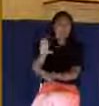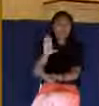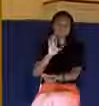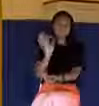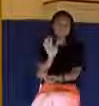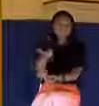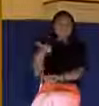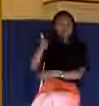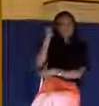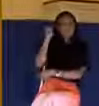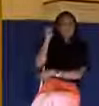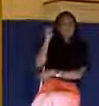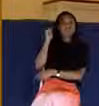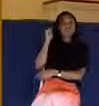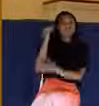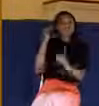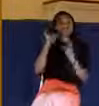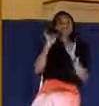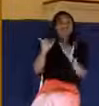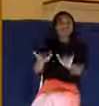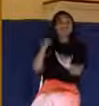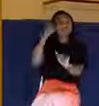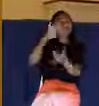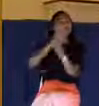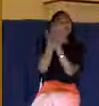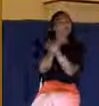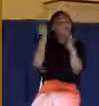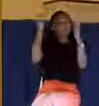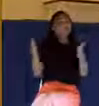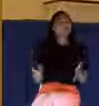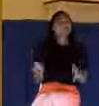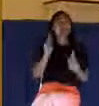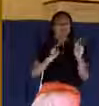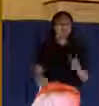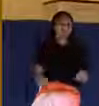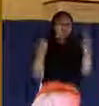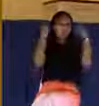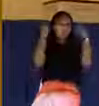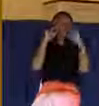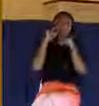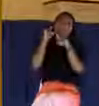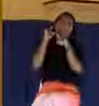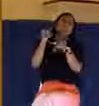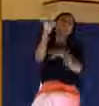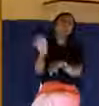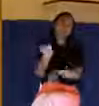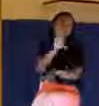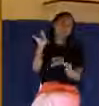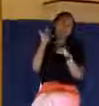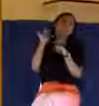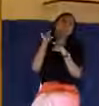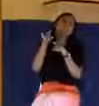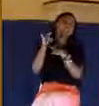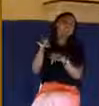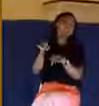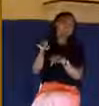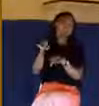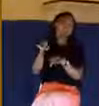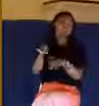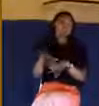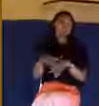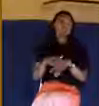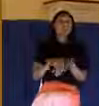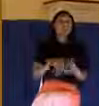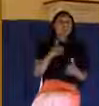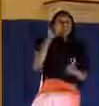people, they don't understand that today and they scoff at the cross. But let me give you the final one here, the final person. That's the